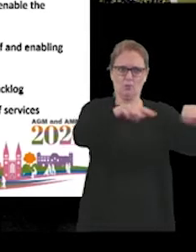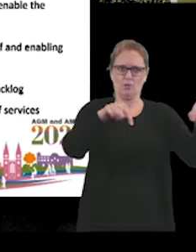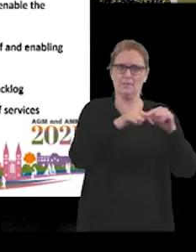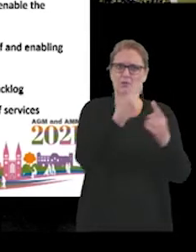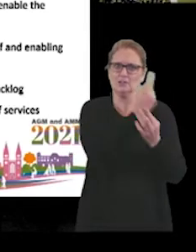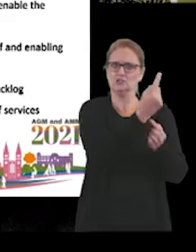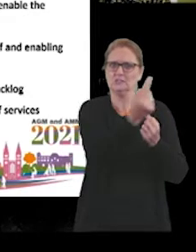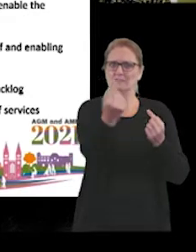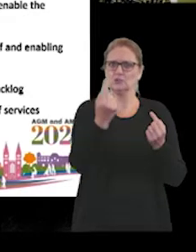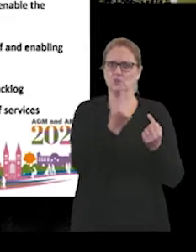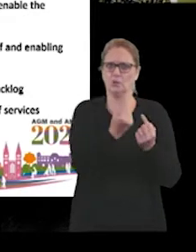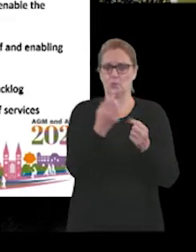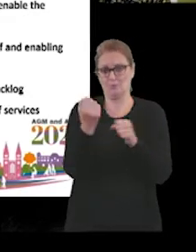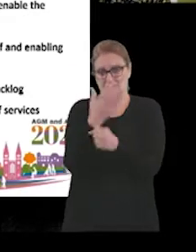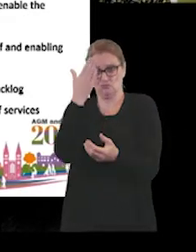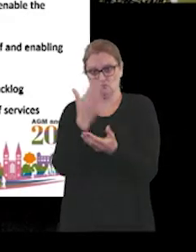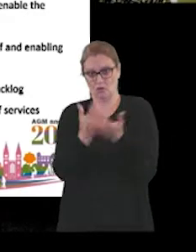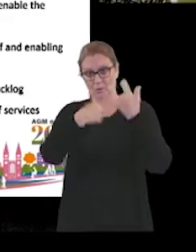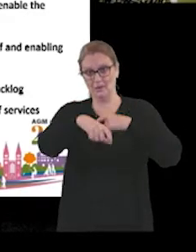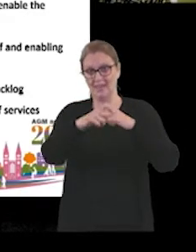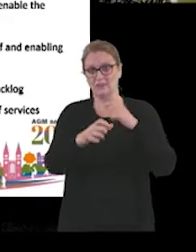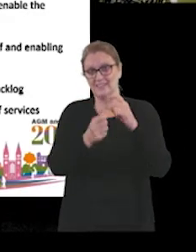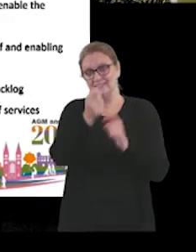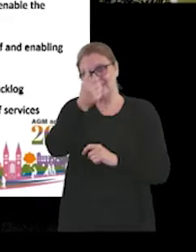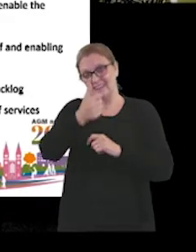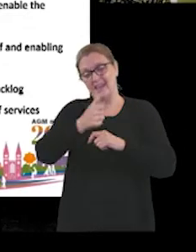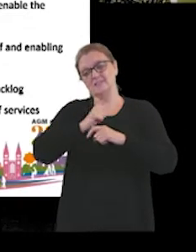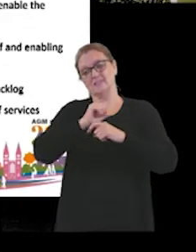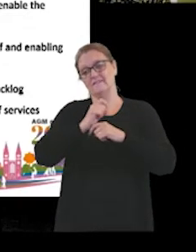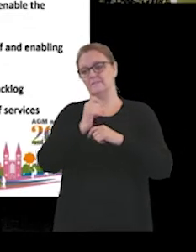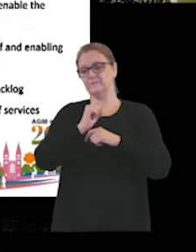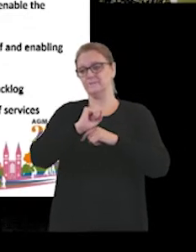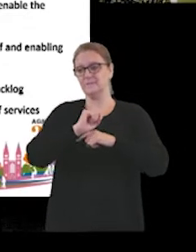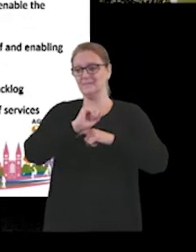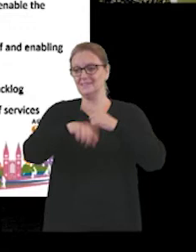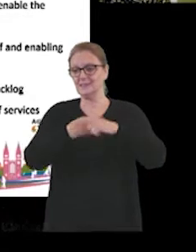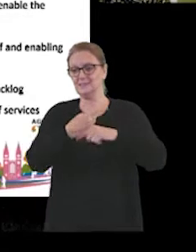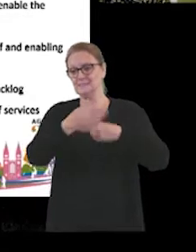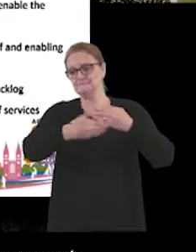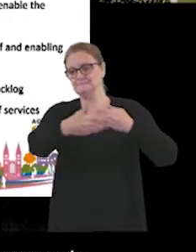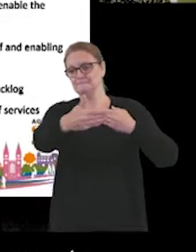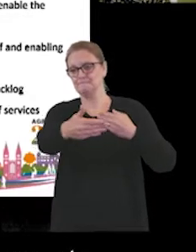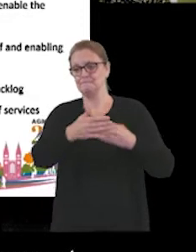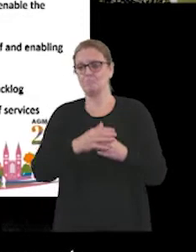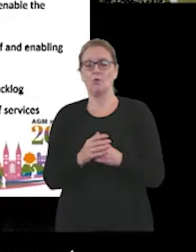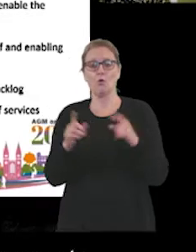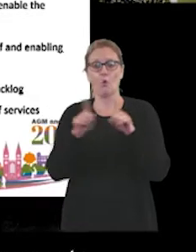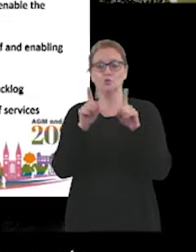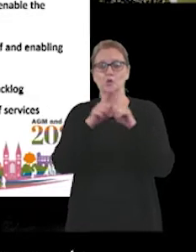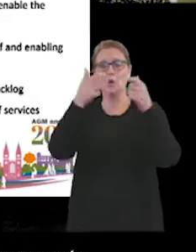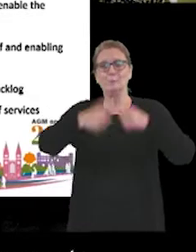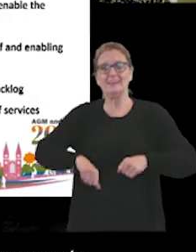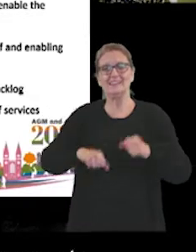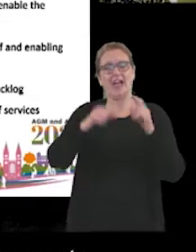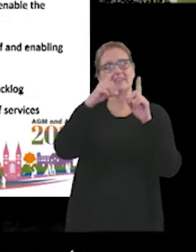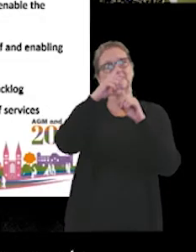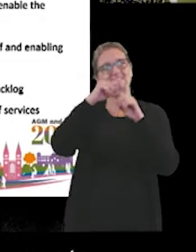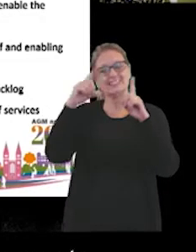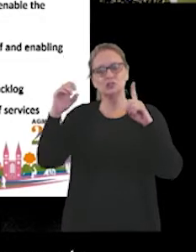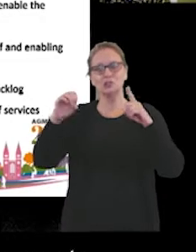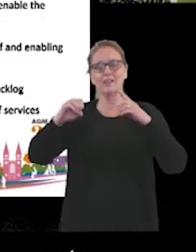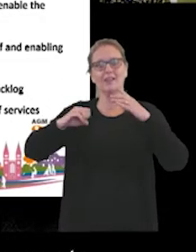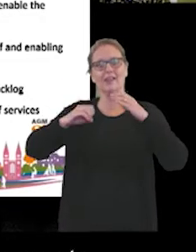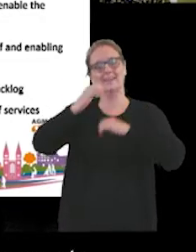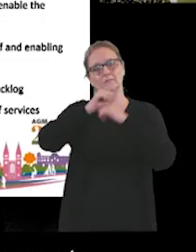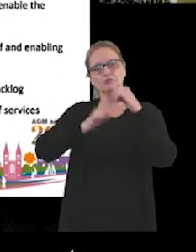over the next few years. We've also spent £6 million on the Trust's digital infrastructure, beginning improvements on